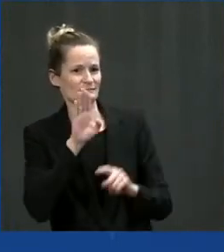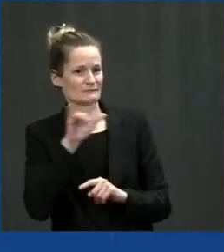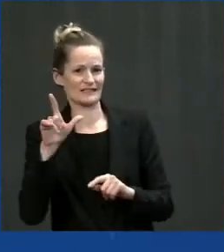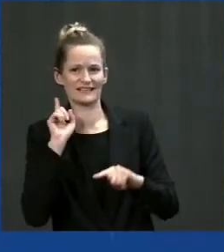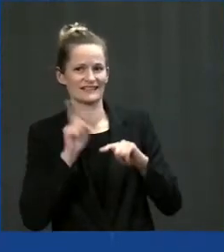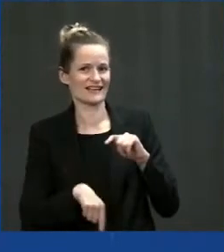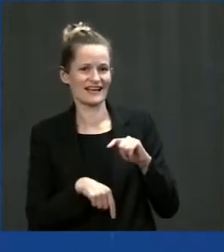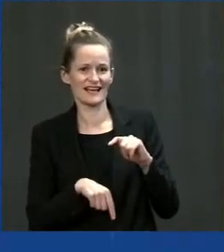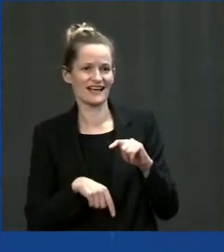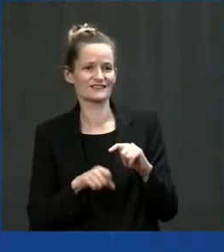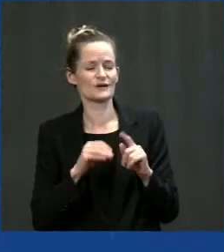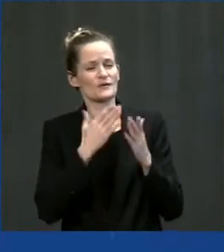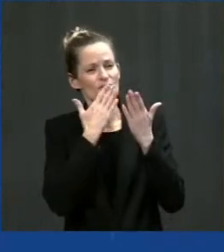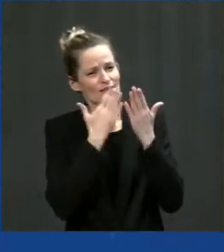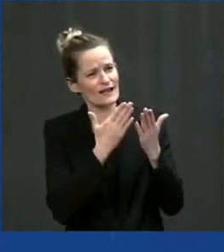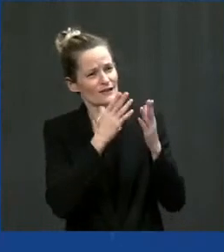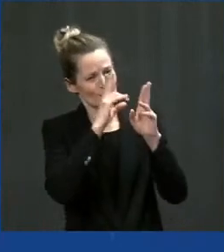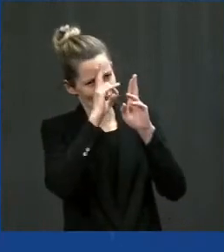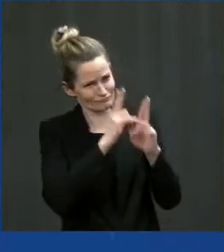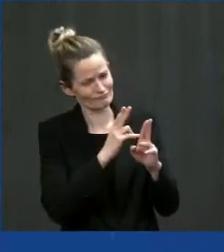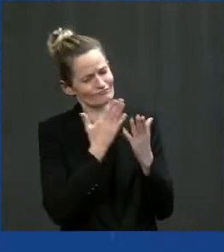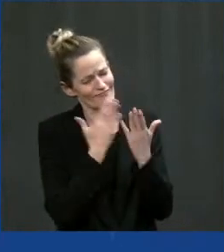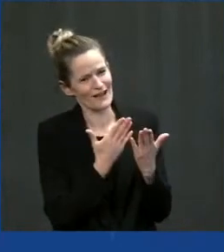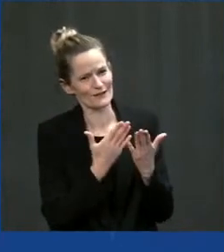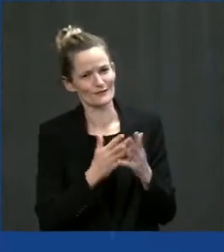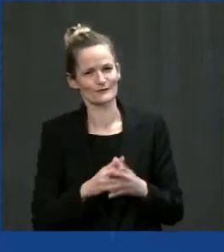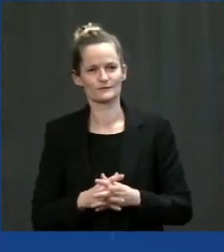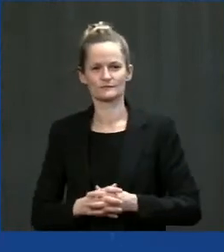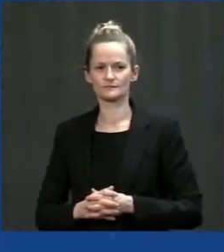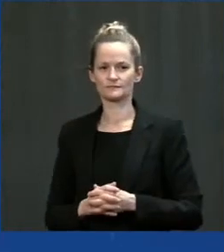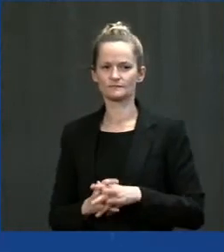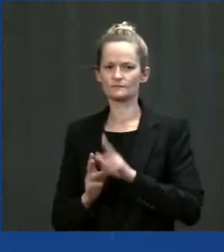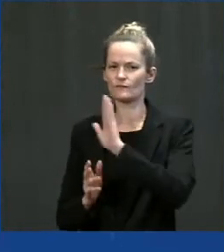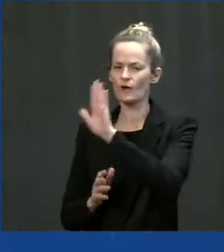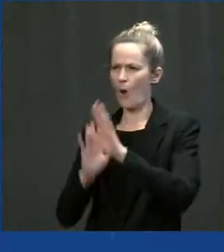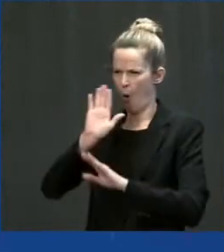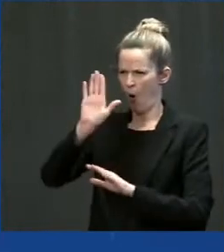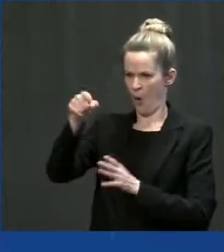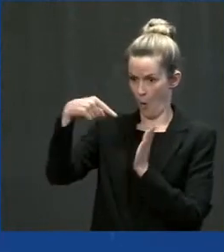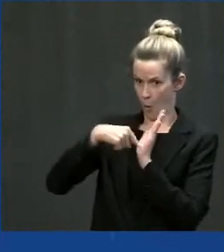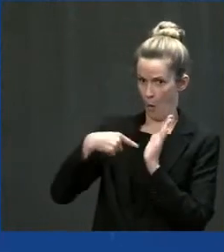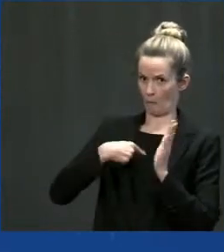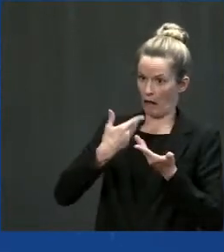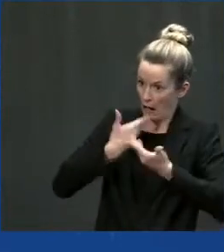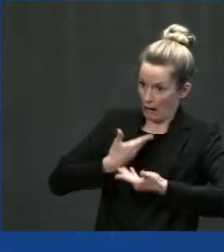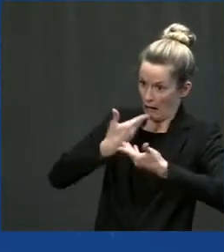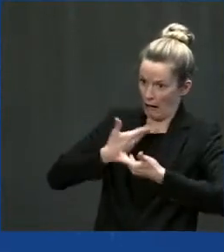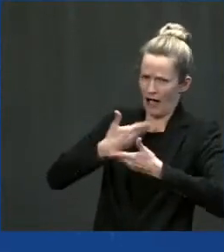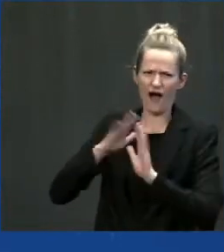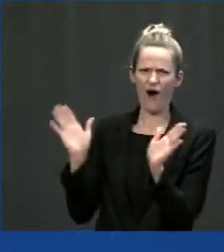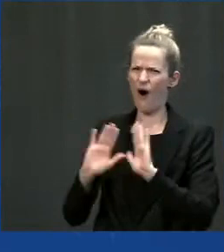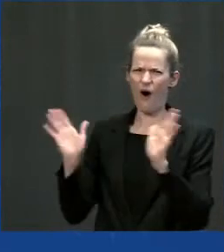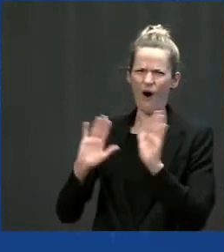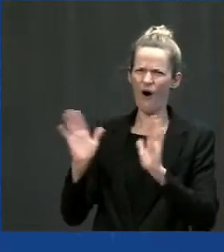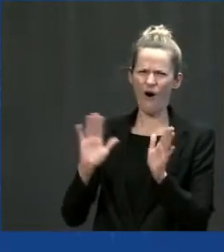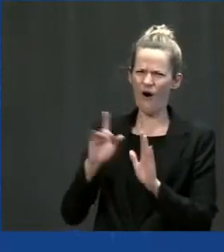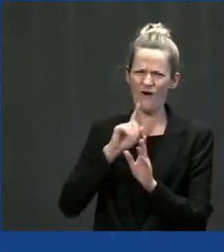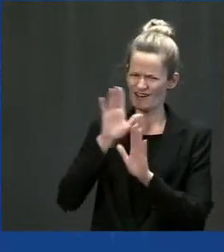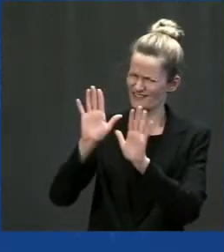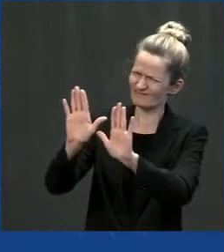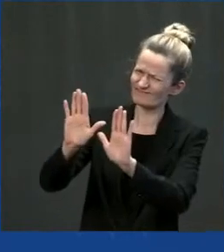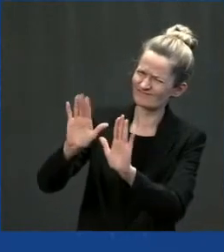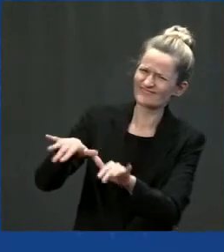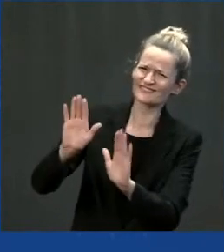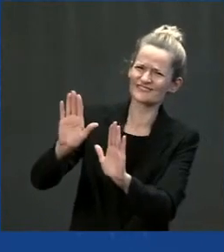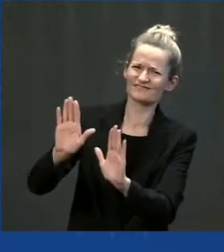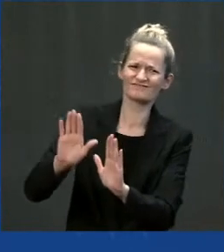admiration for that. you have my appreciation. You don't owe me anything or nothing to appreciate. This is this is what we used to do when